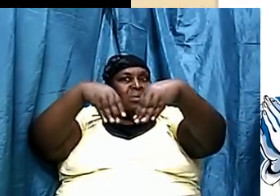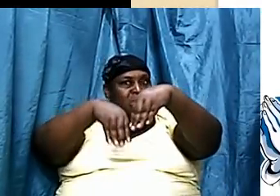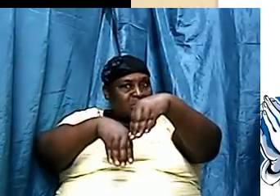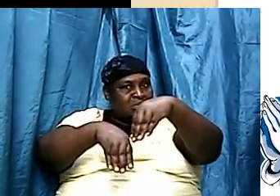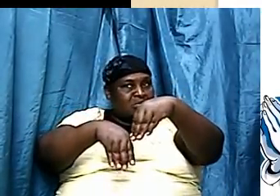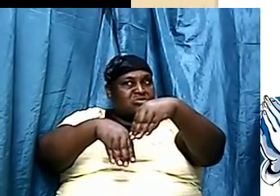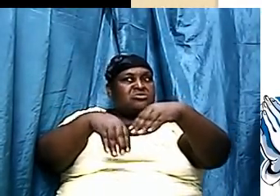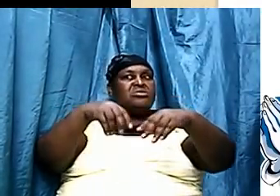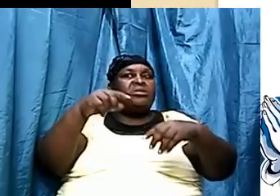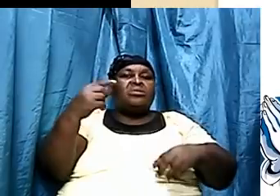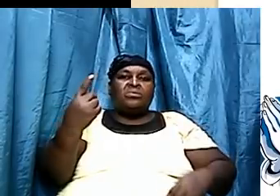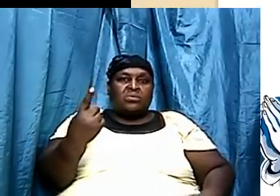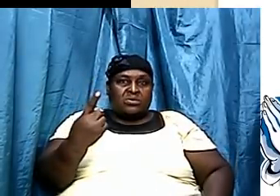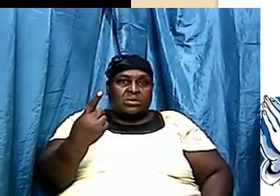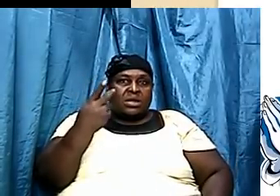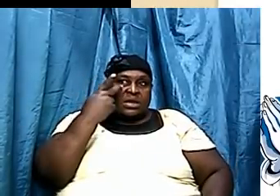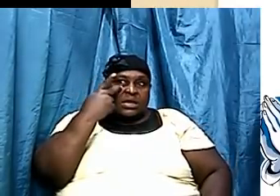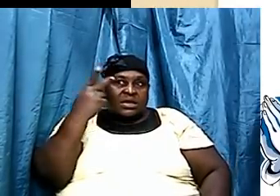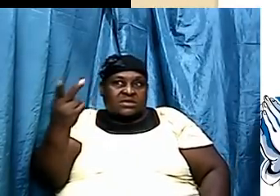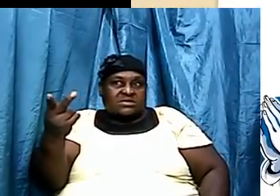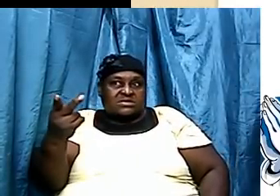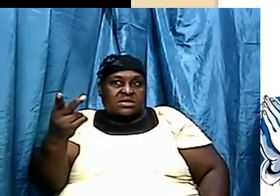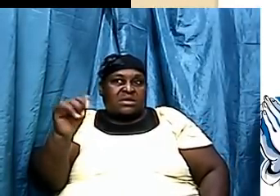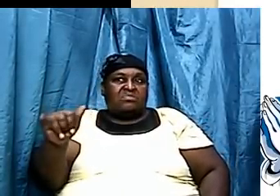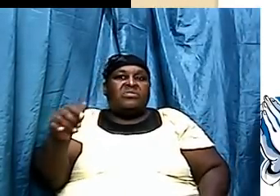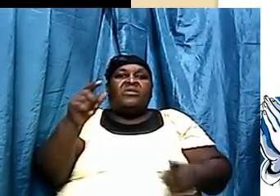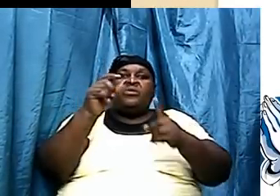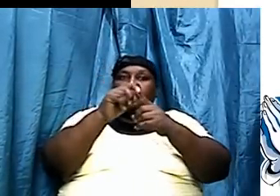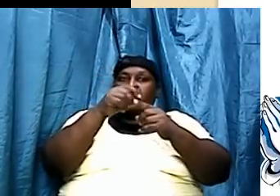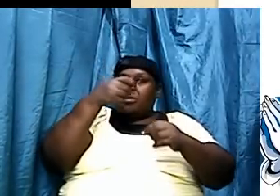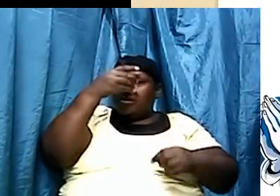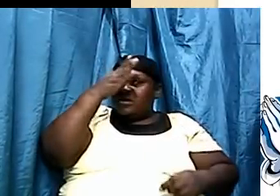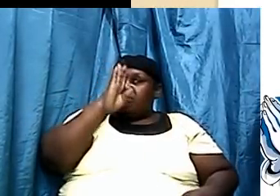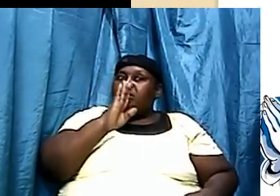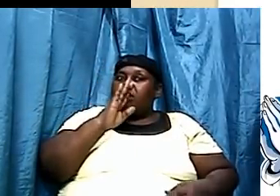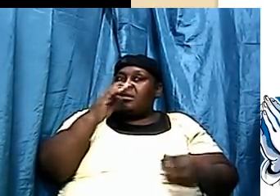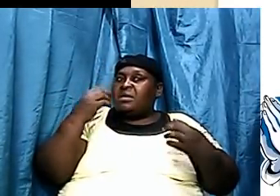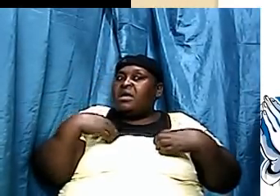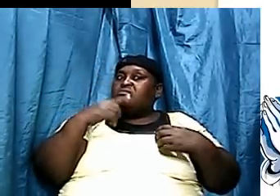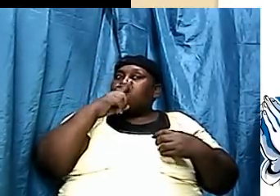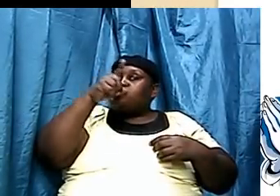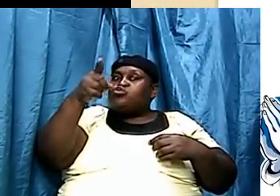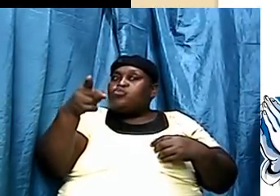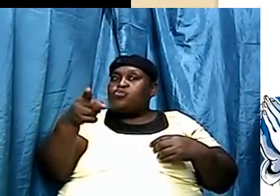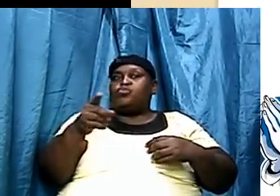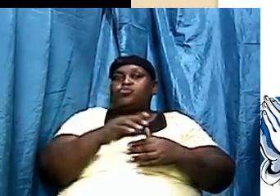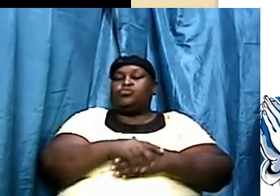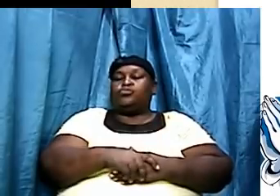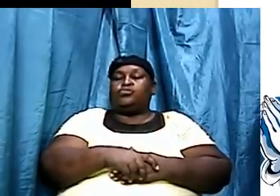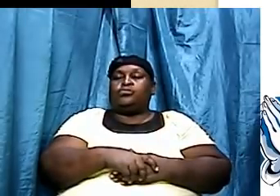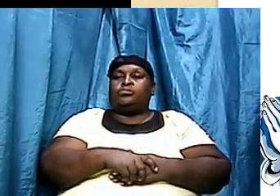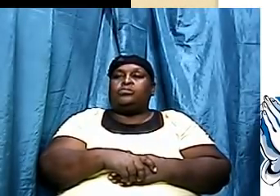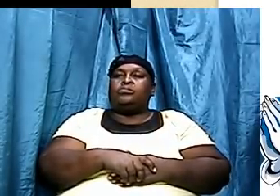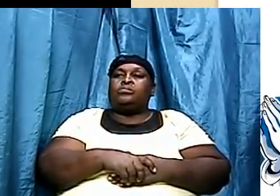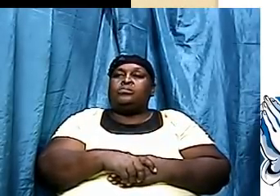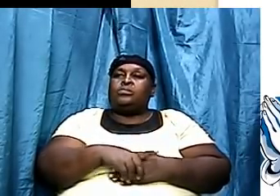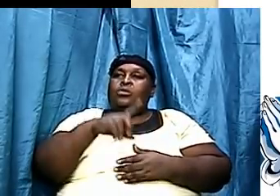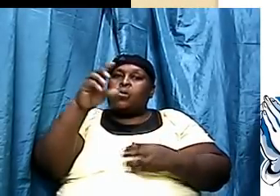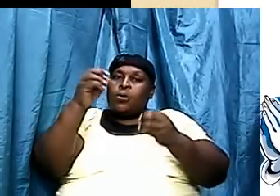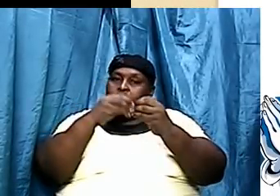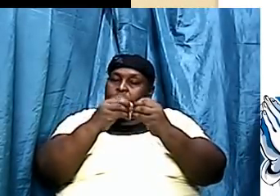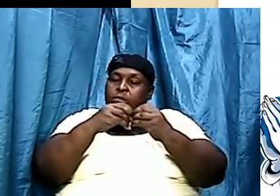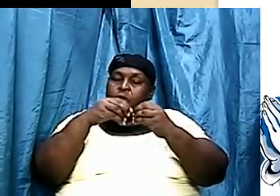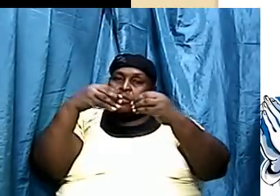already that the word of God had it true for morning. But then we've got one more biology fact.